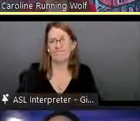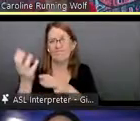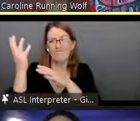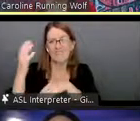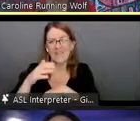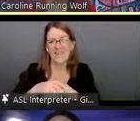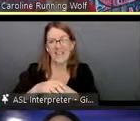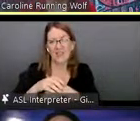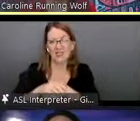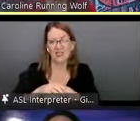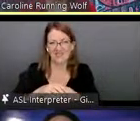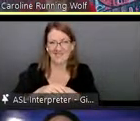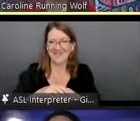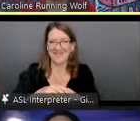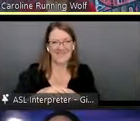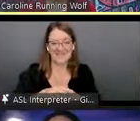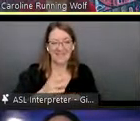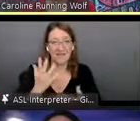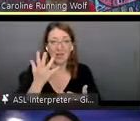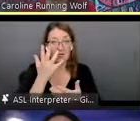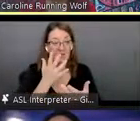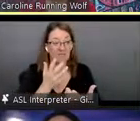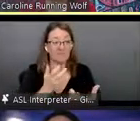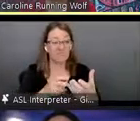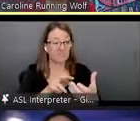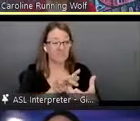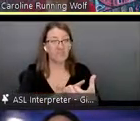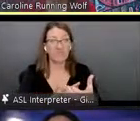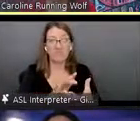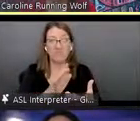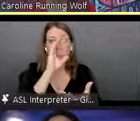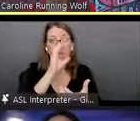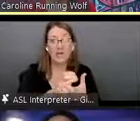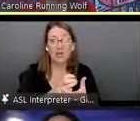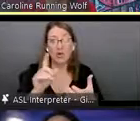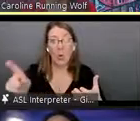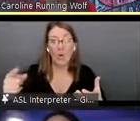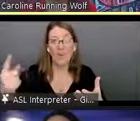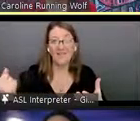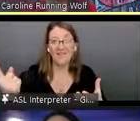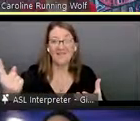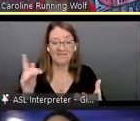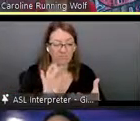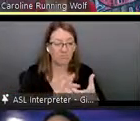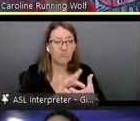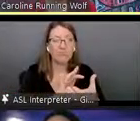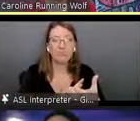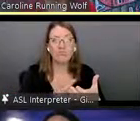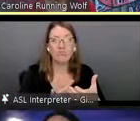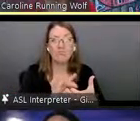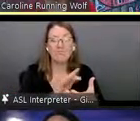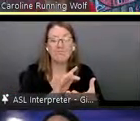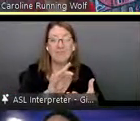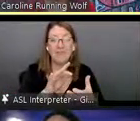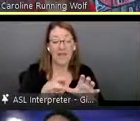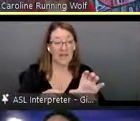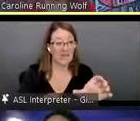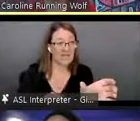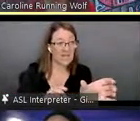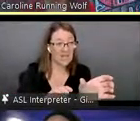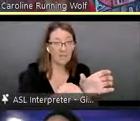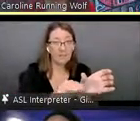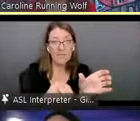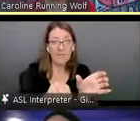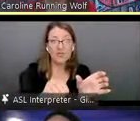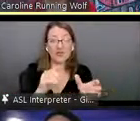in the user interface having iconography instead and using the image recognition as a